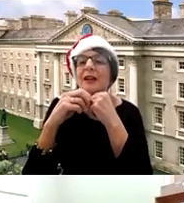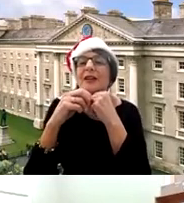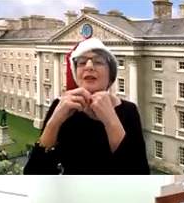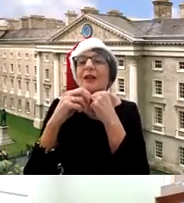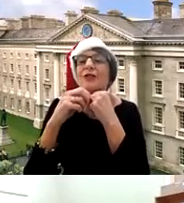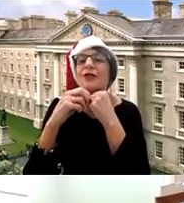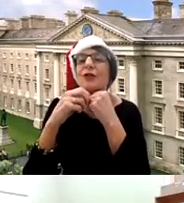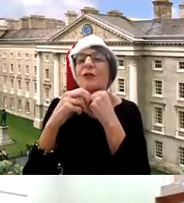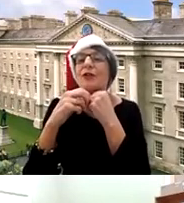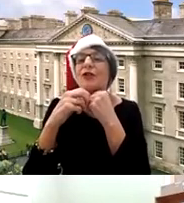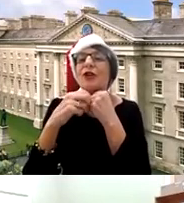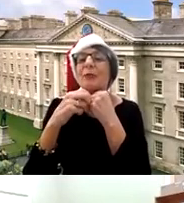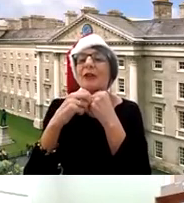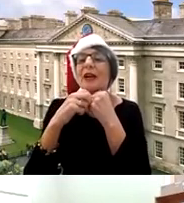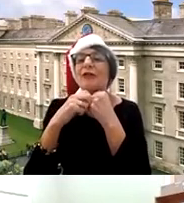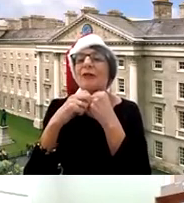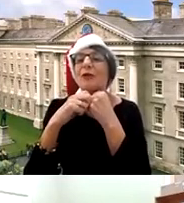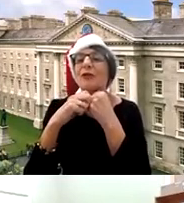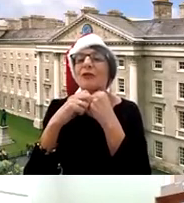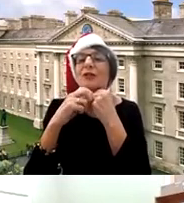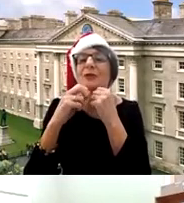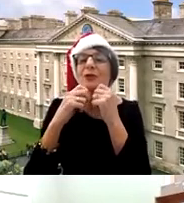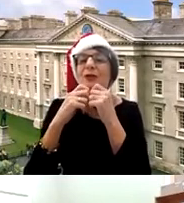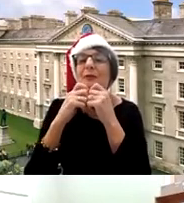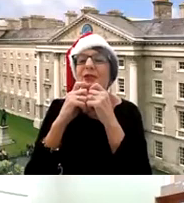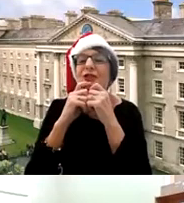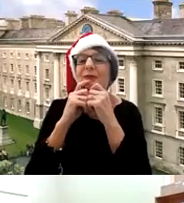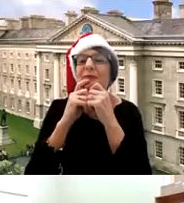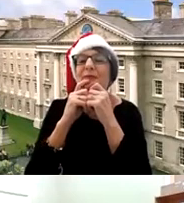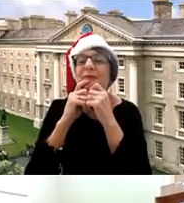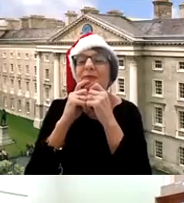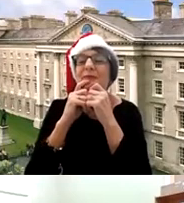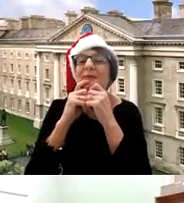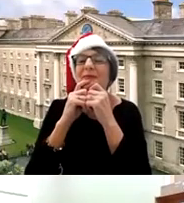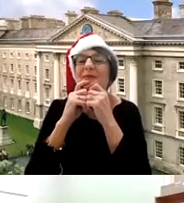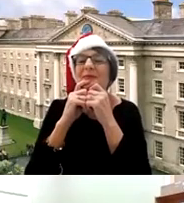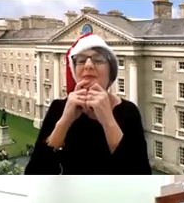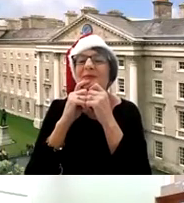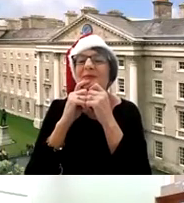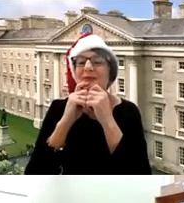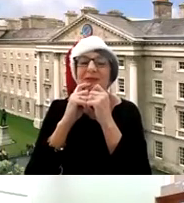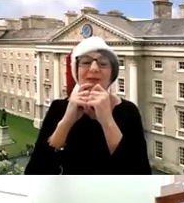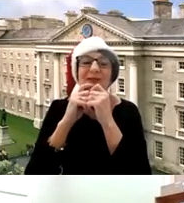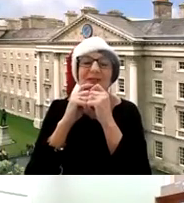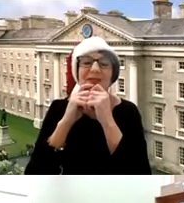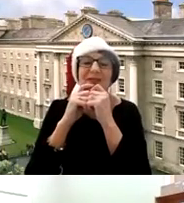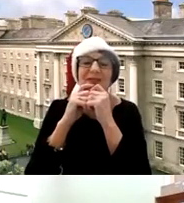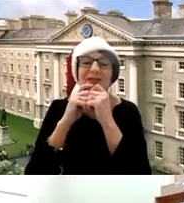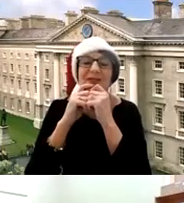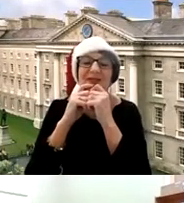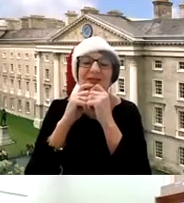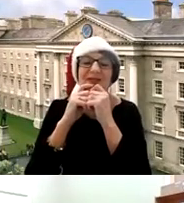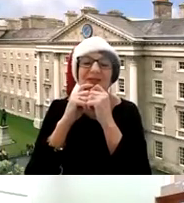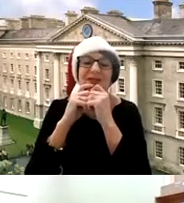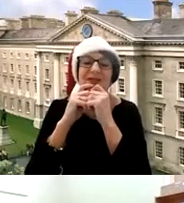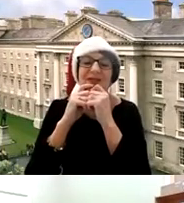you know well i just don't know if you want to talk about that for a moment the christmas door competition yeah yeah some something that we have